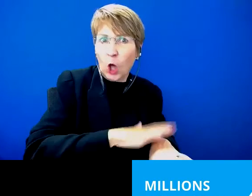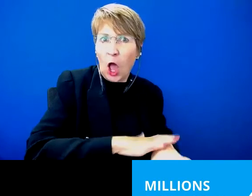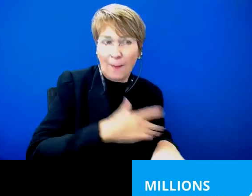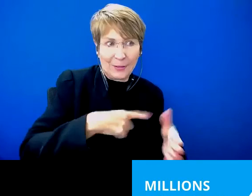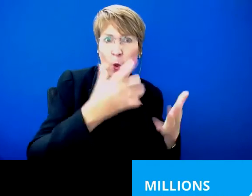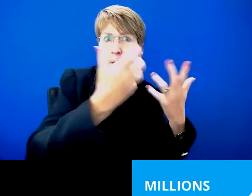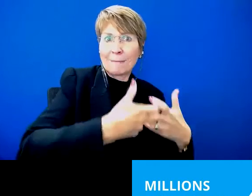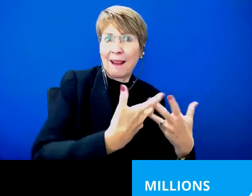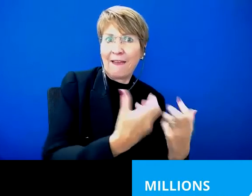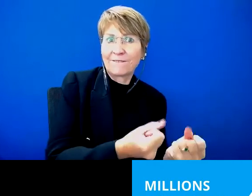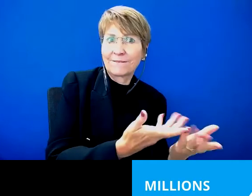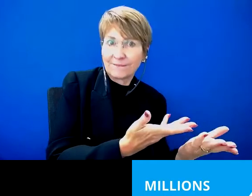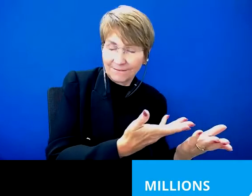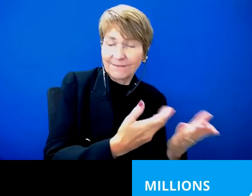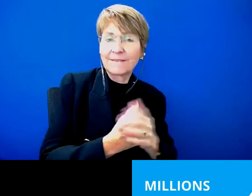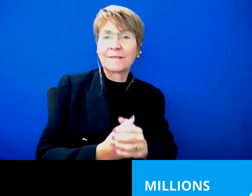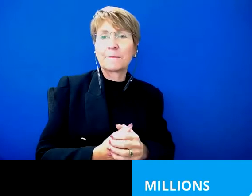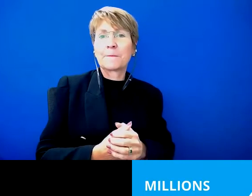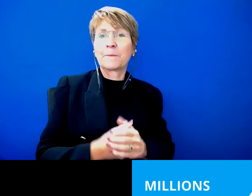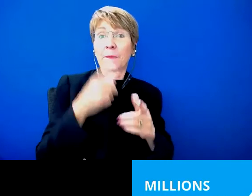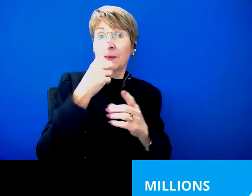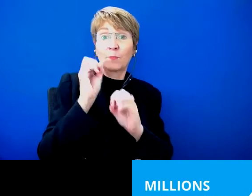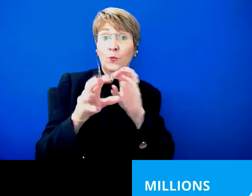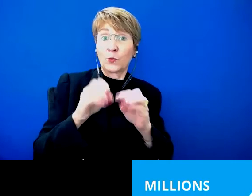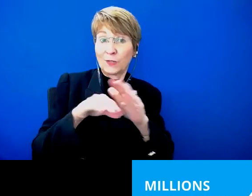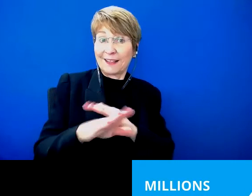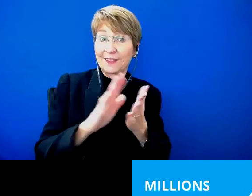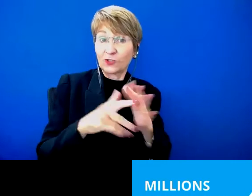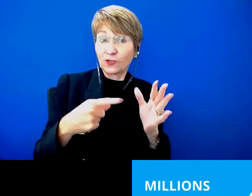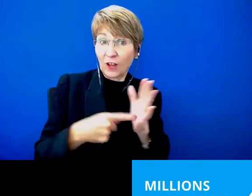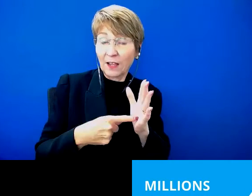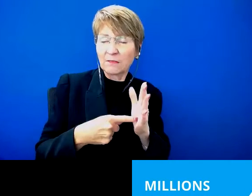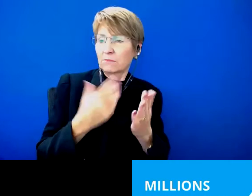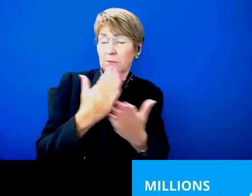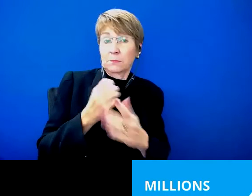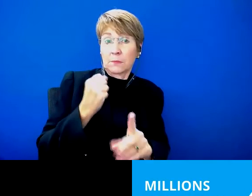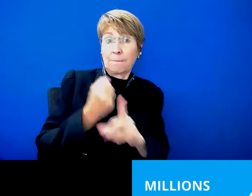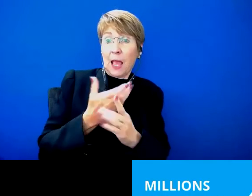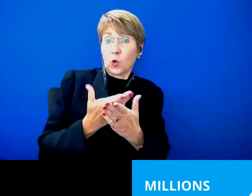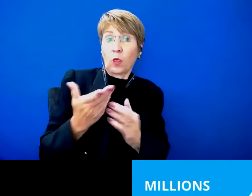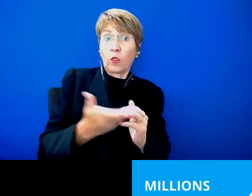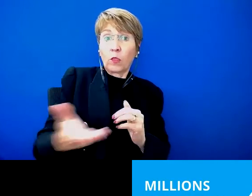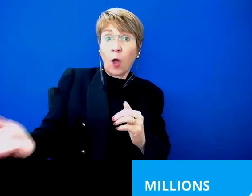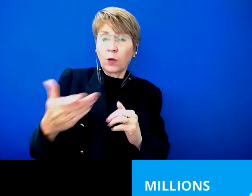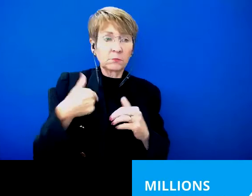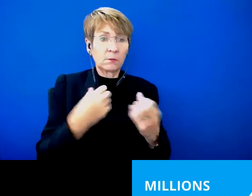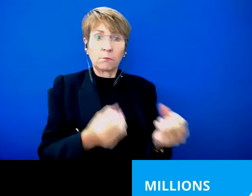speakers and people writing in the chat, the impact on carers without access to assistive technology, it's one